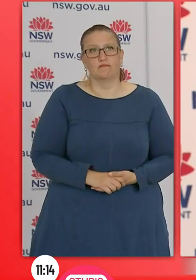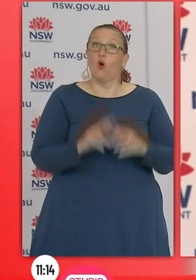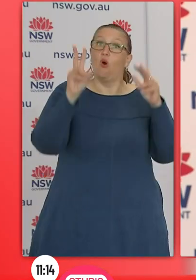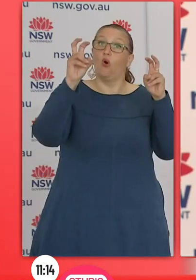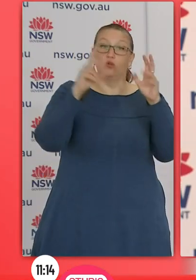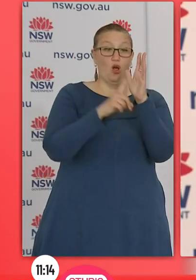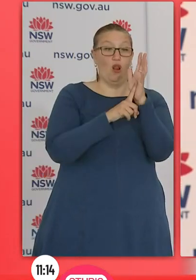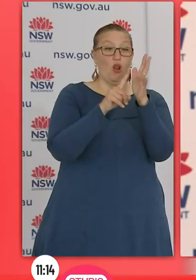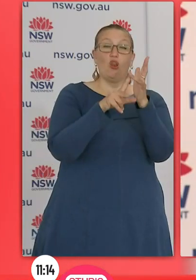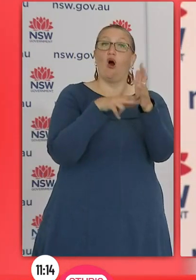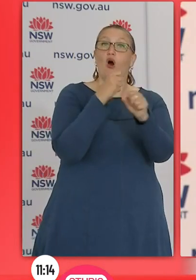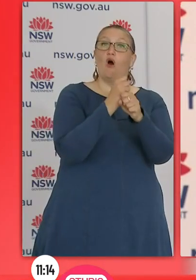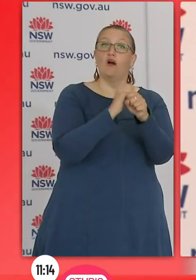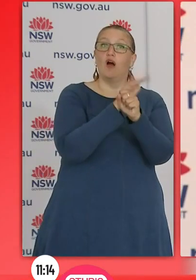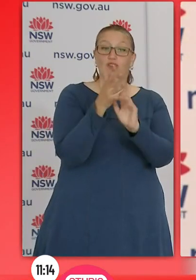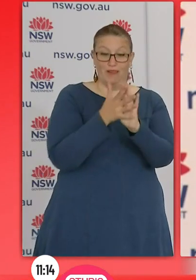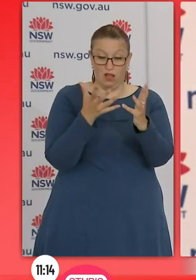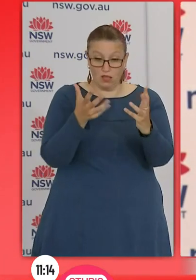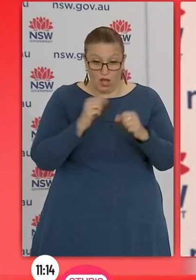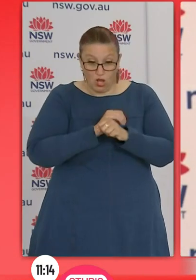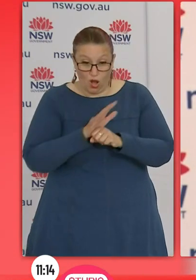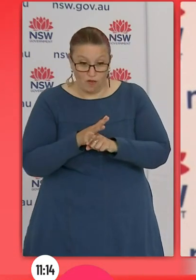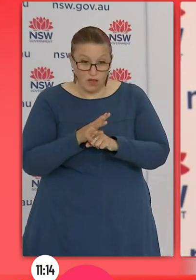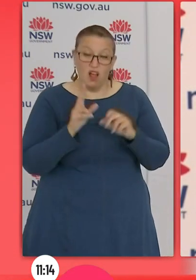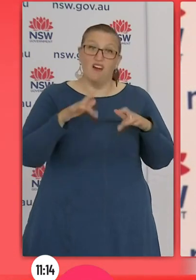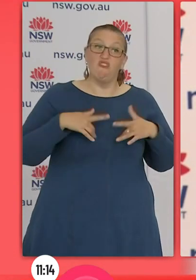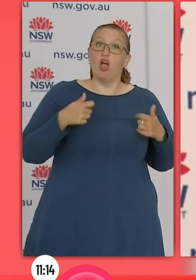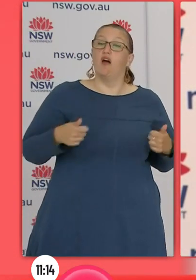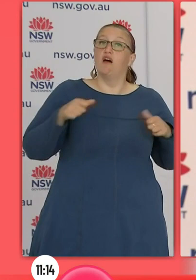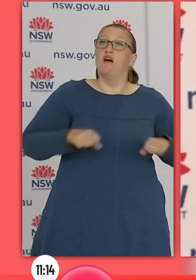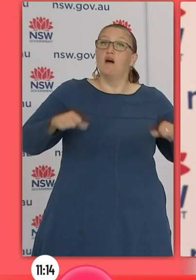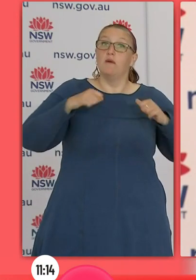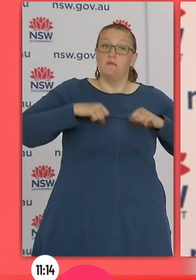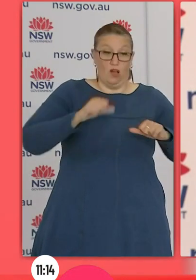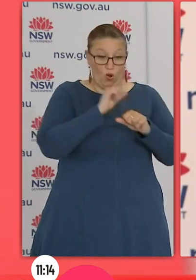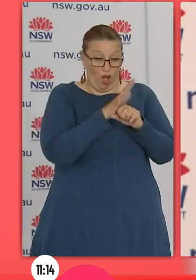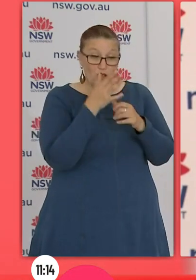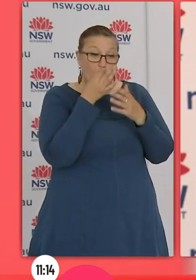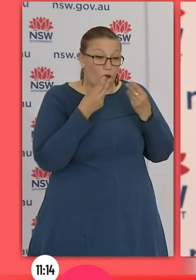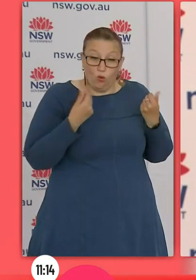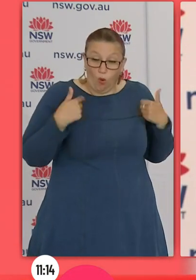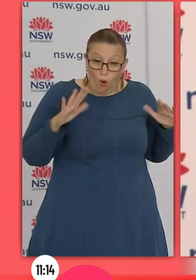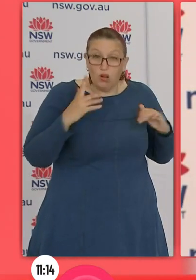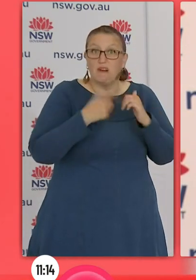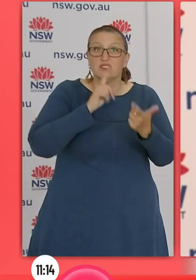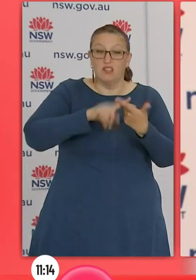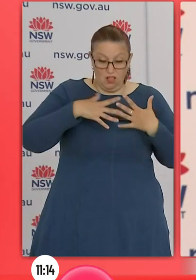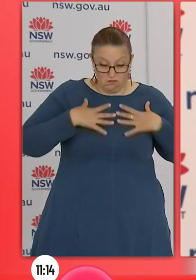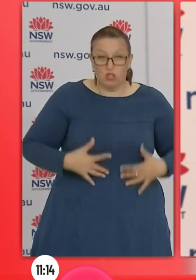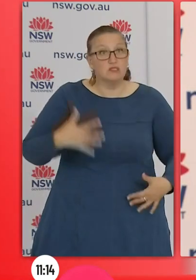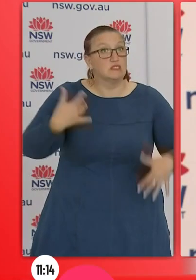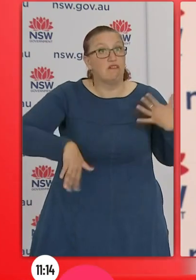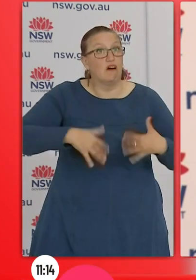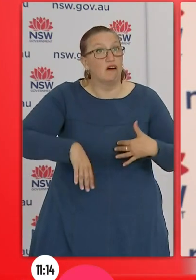can have a bad impact. on your learning and study. And this can continue even after